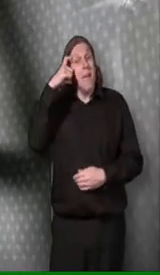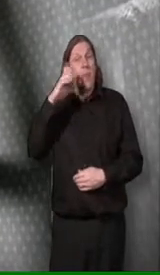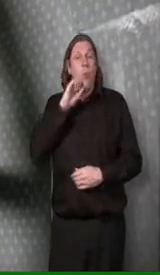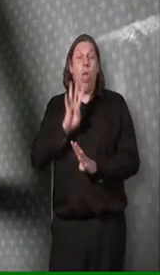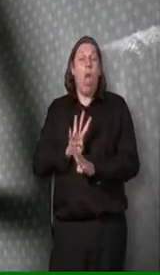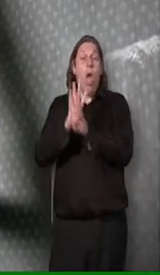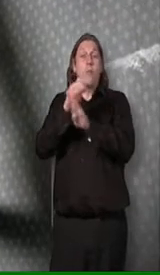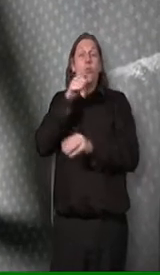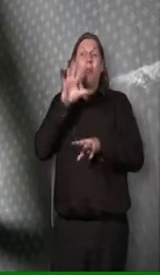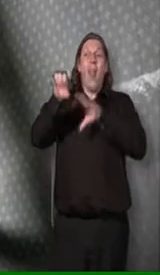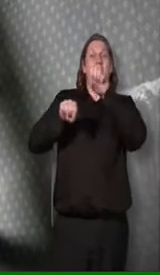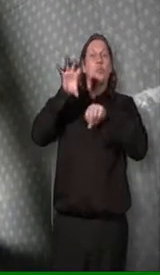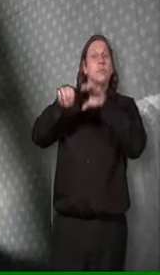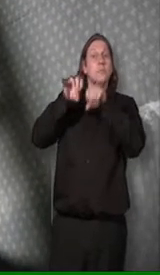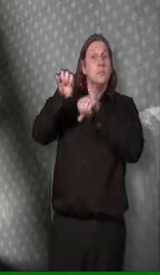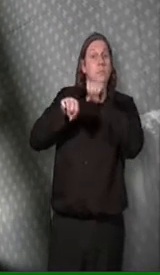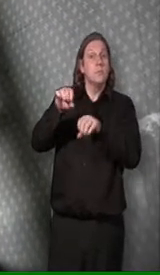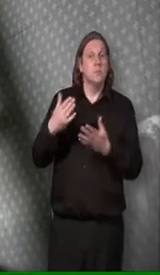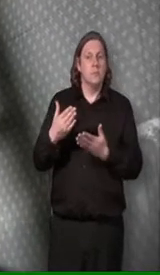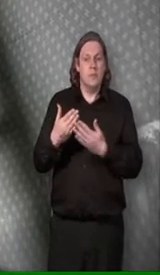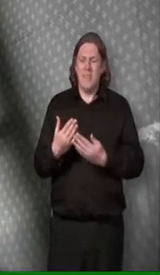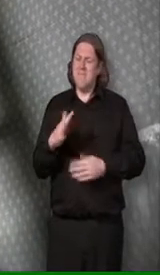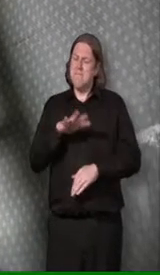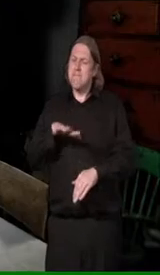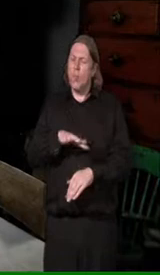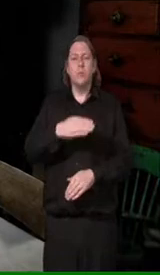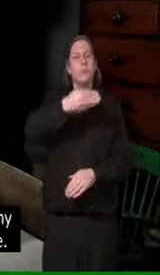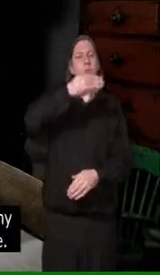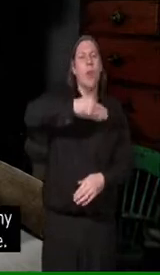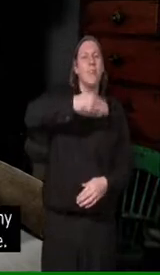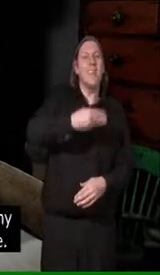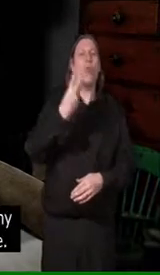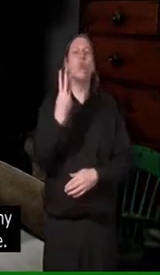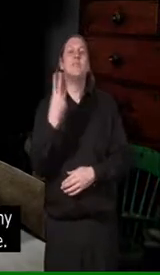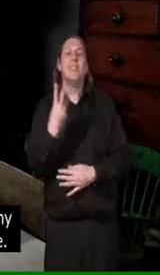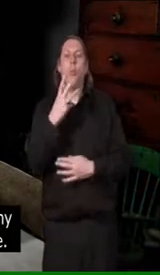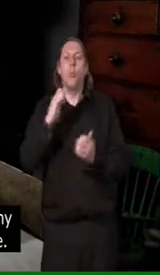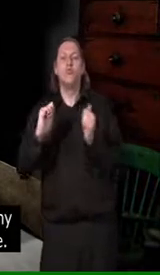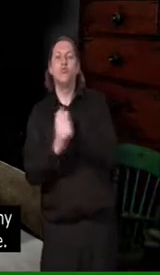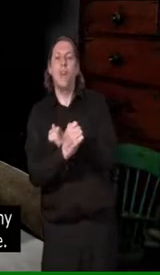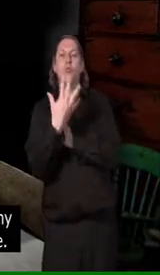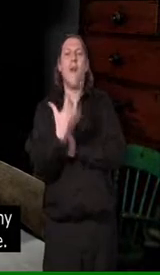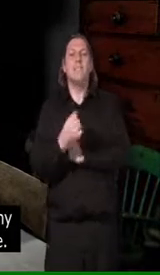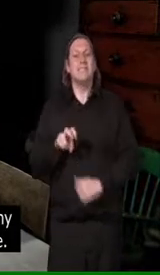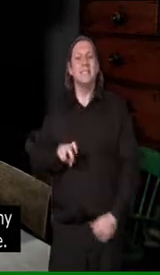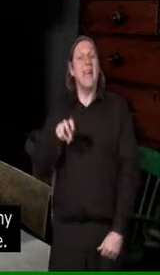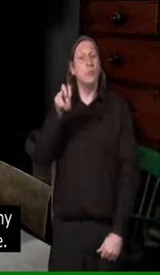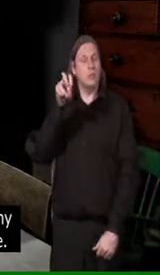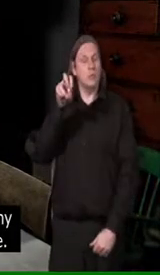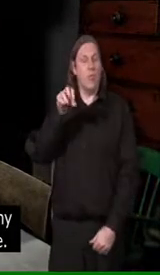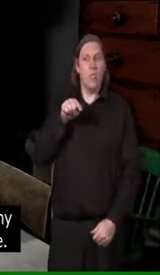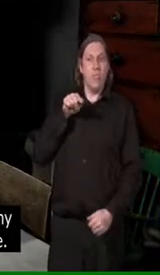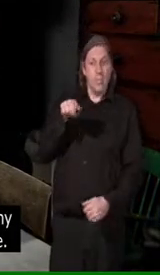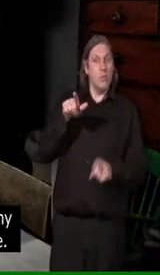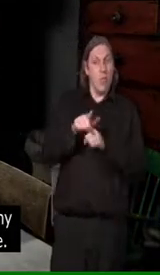1913 all the houses would have had a staircase put in. This was a modernisation that the colliery company would have done